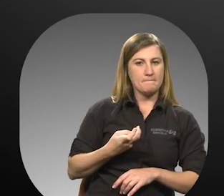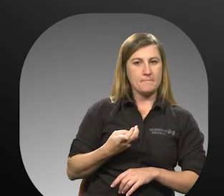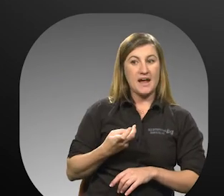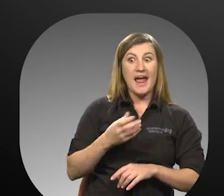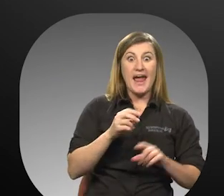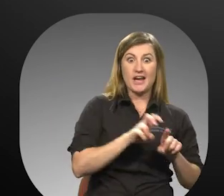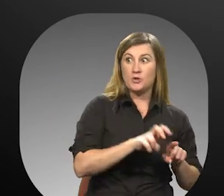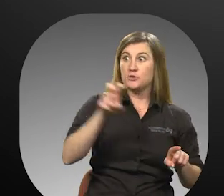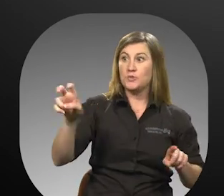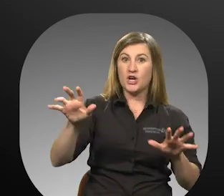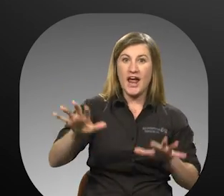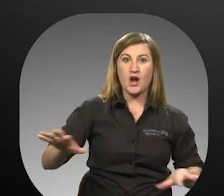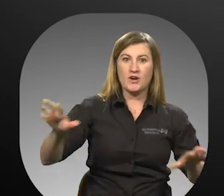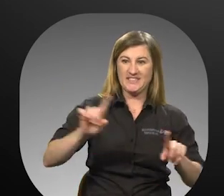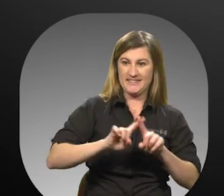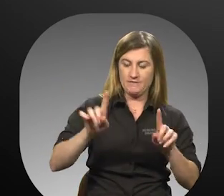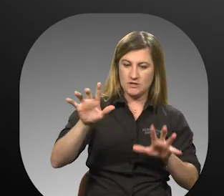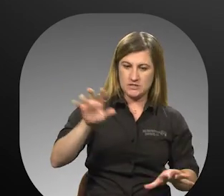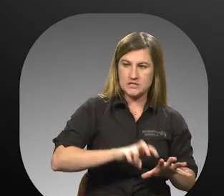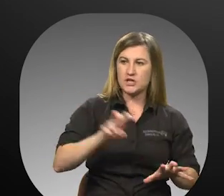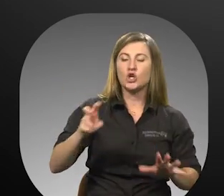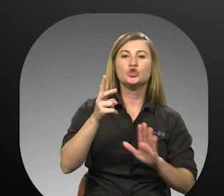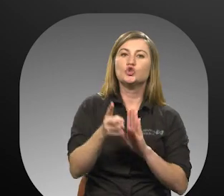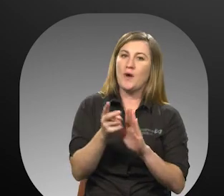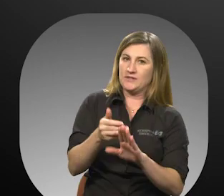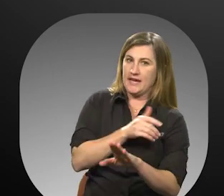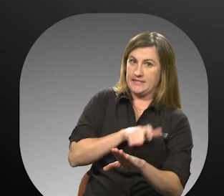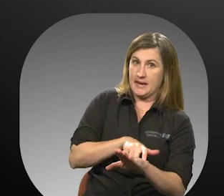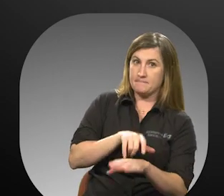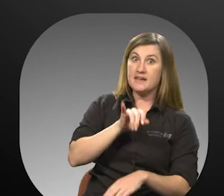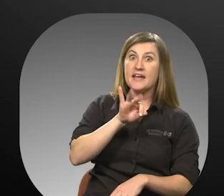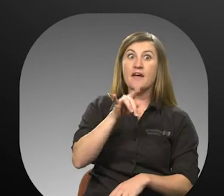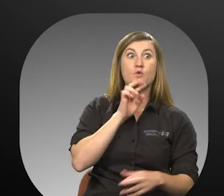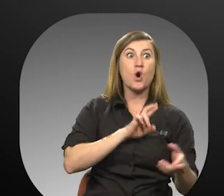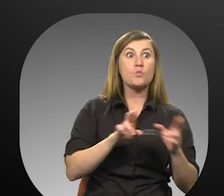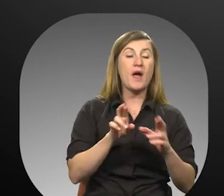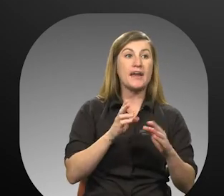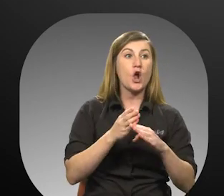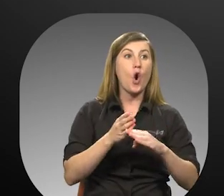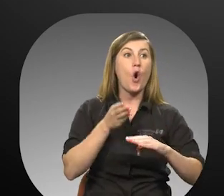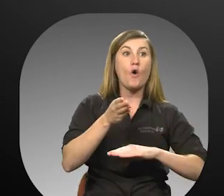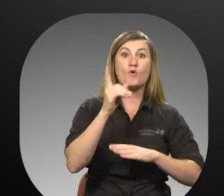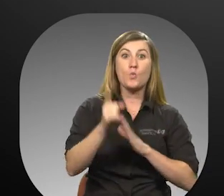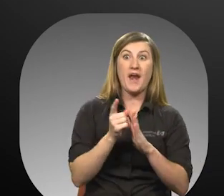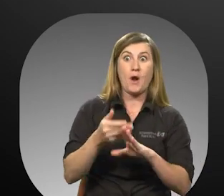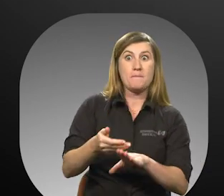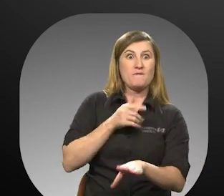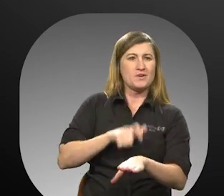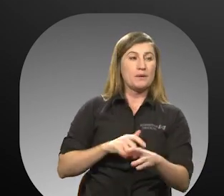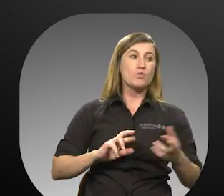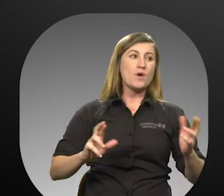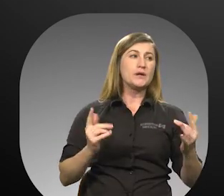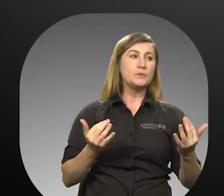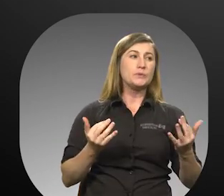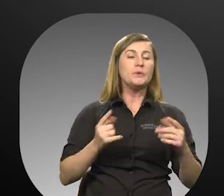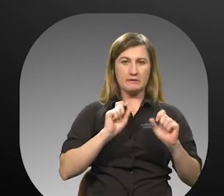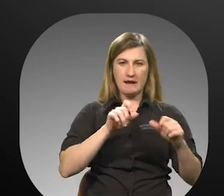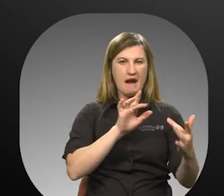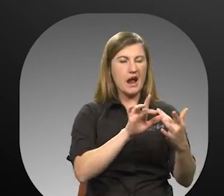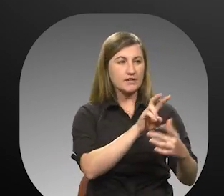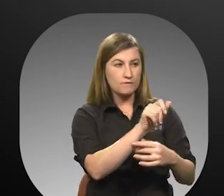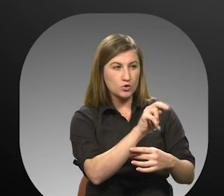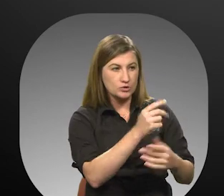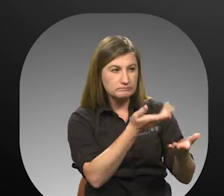service areas is a two-hour delivery window. If you are ready for your return trip more than one hour before it is scheduled, you may contact